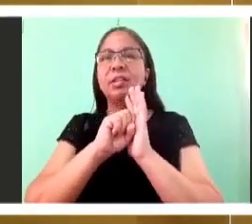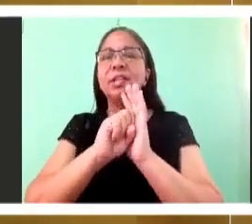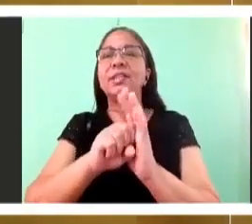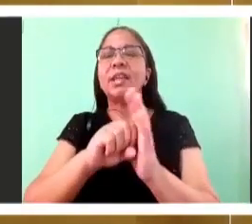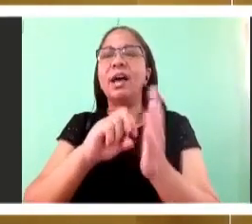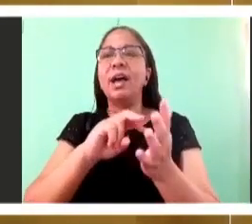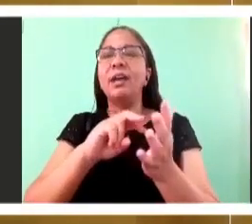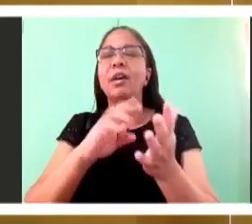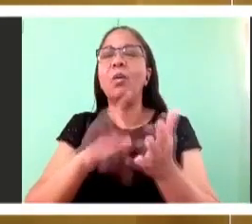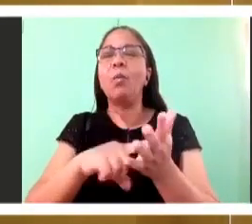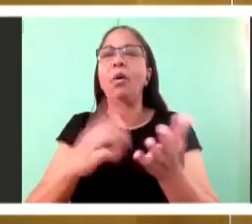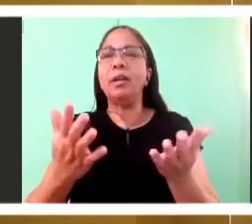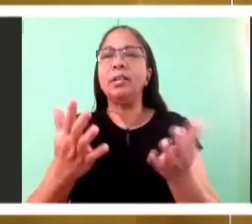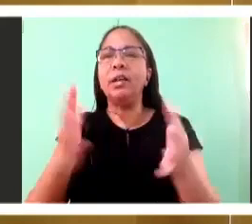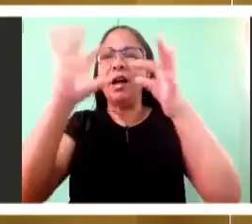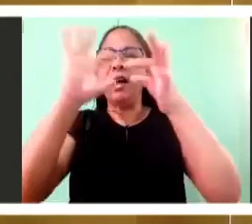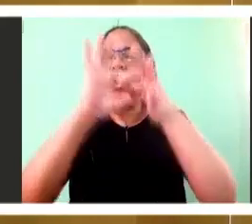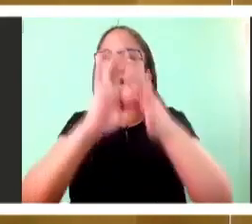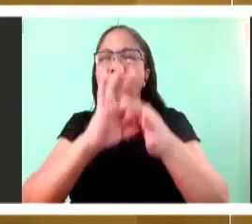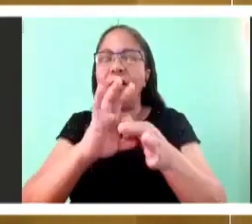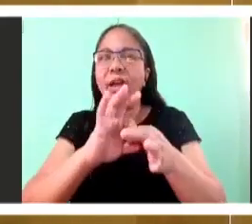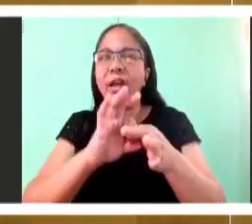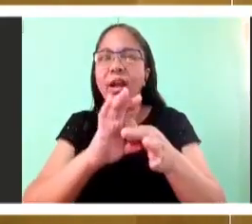lies behind that activity.